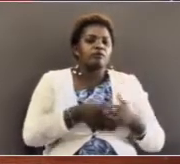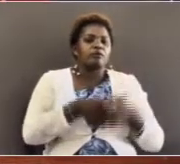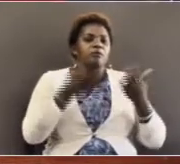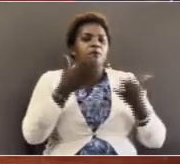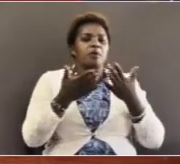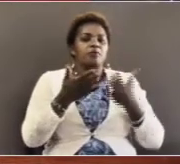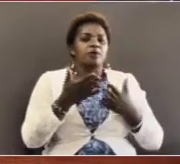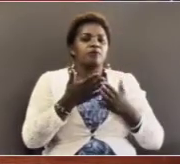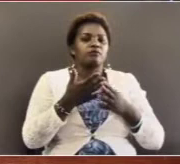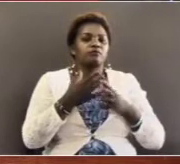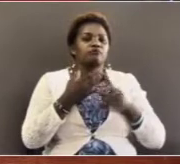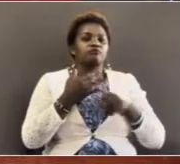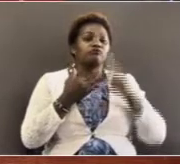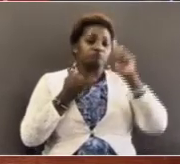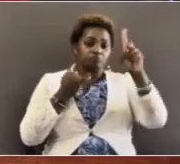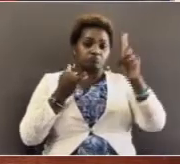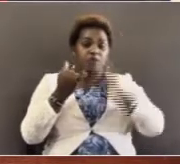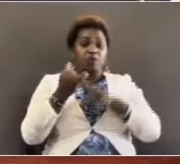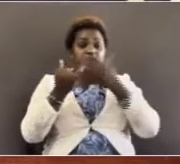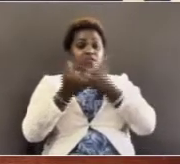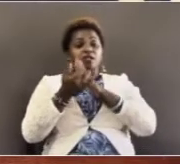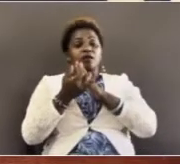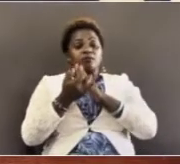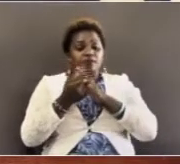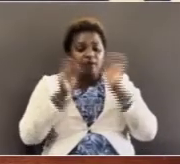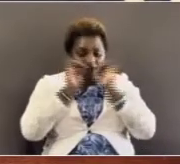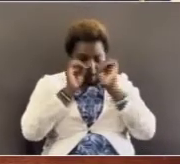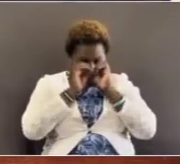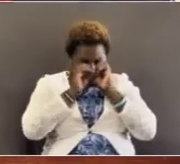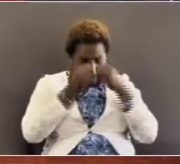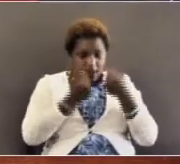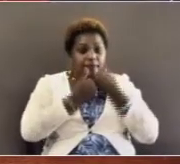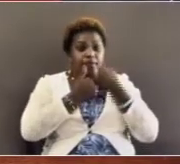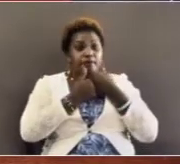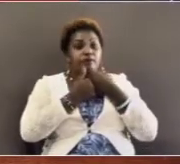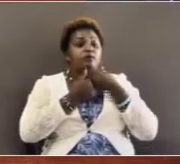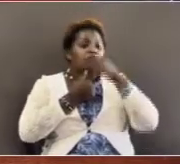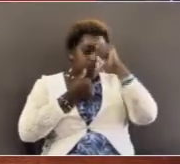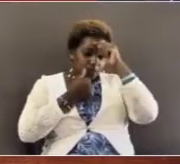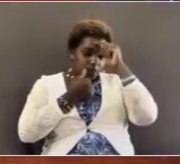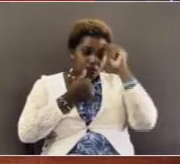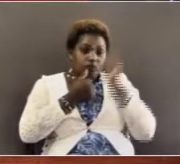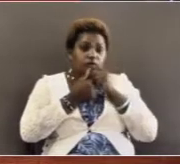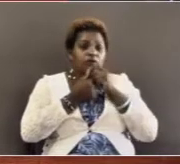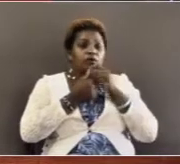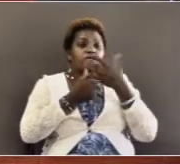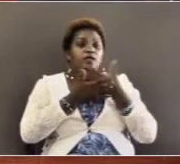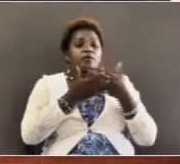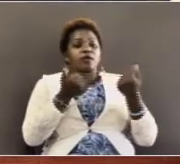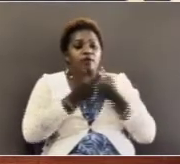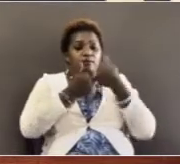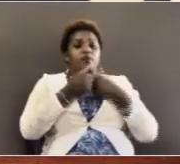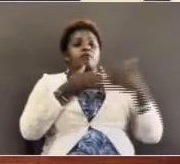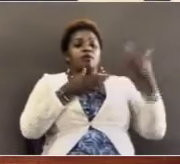maybe some of us nothing happened because something